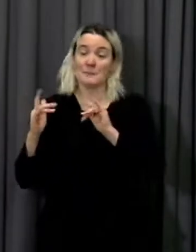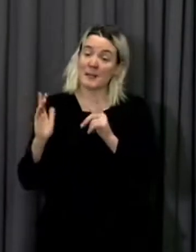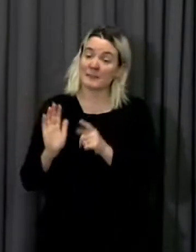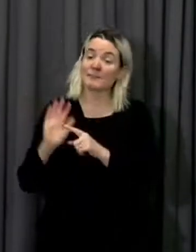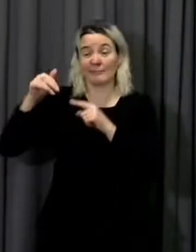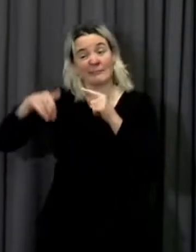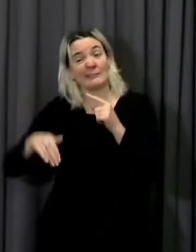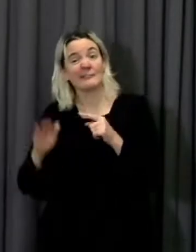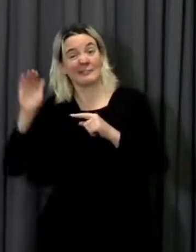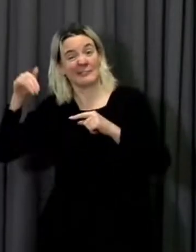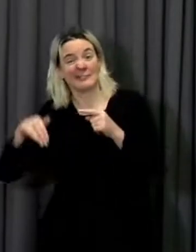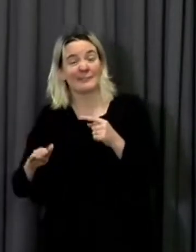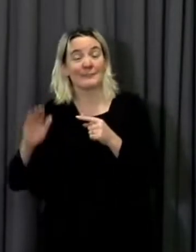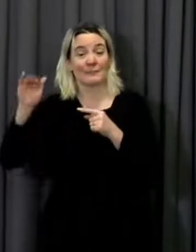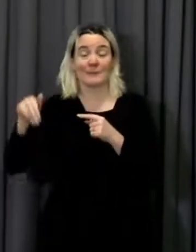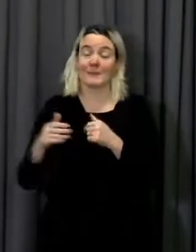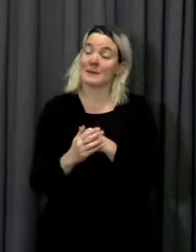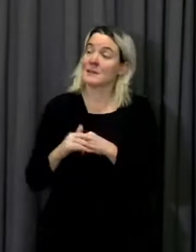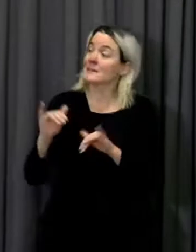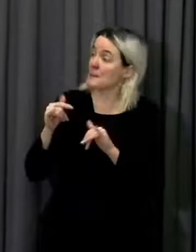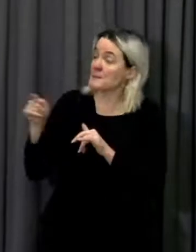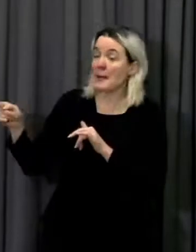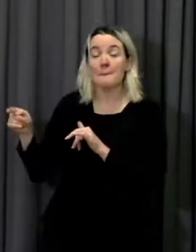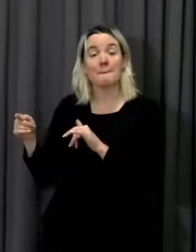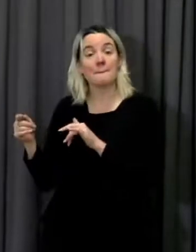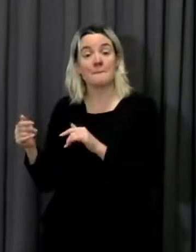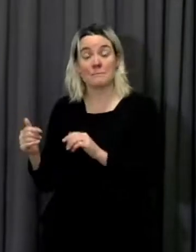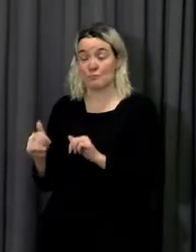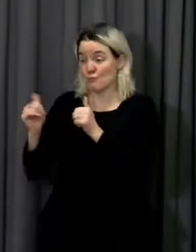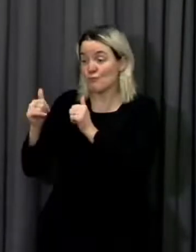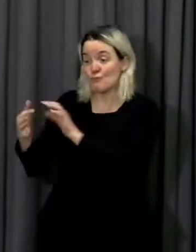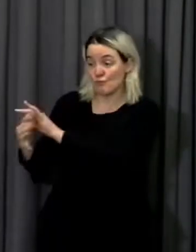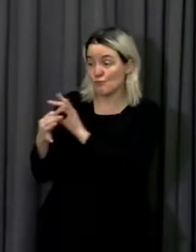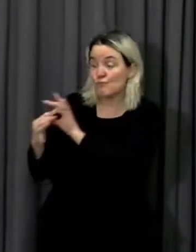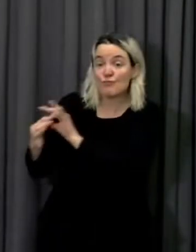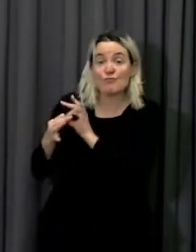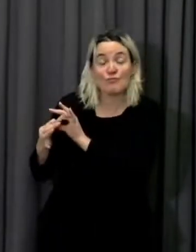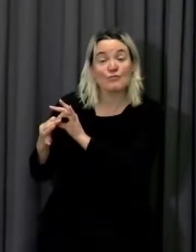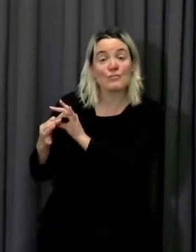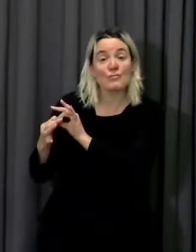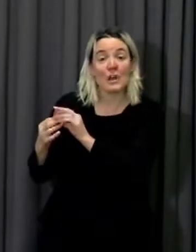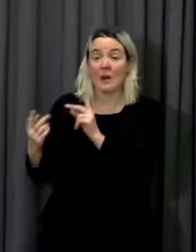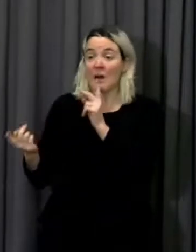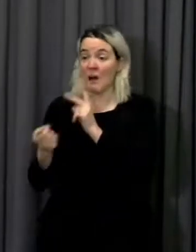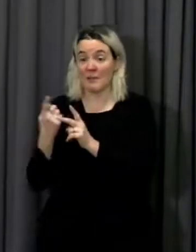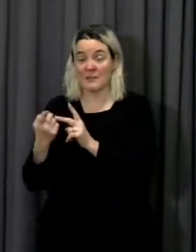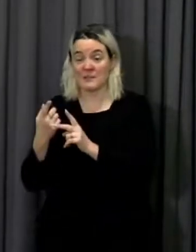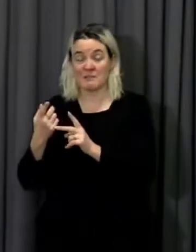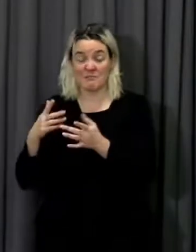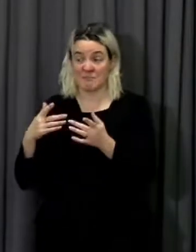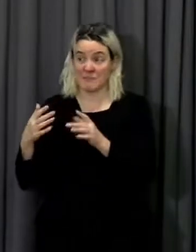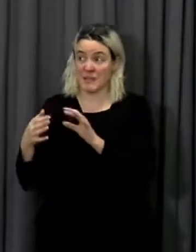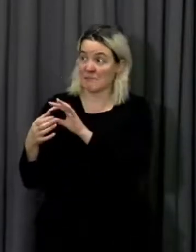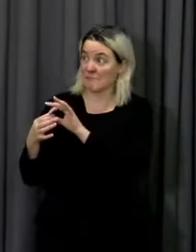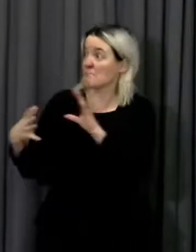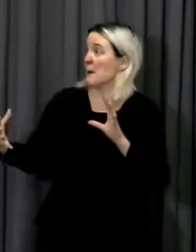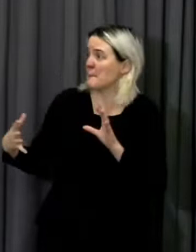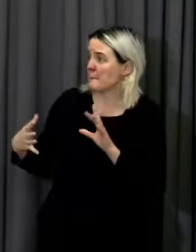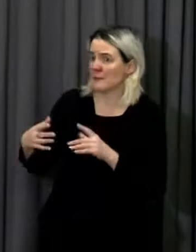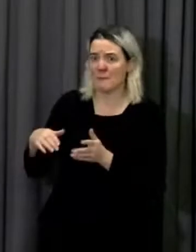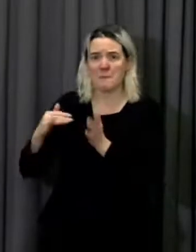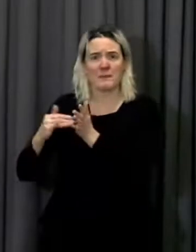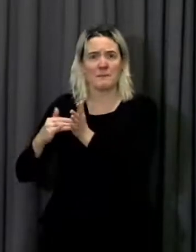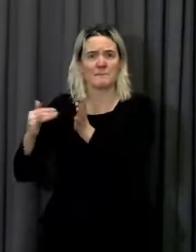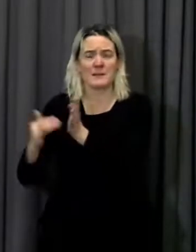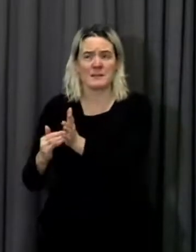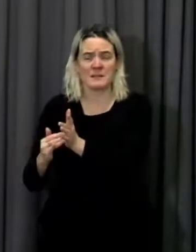At times, they are happy to engage with us quite intensively, and at other times, they don't speak to us for months. So obviously,